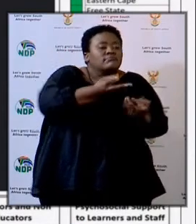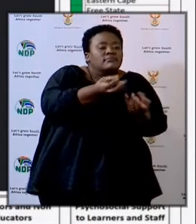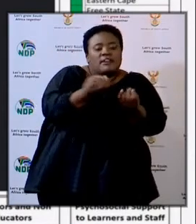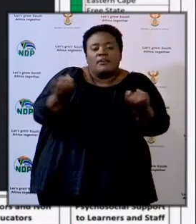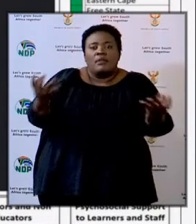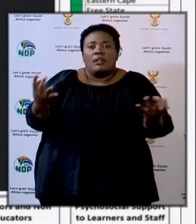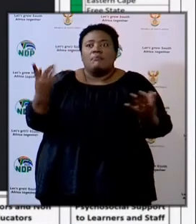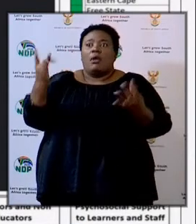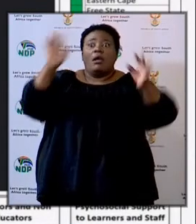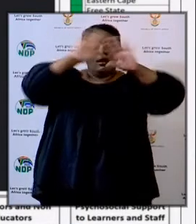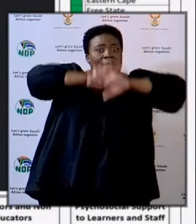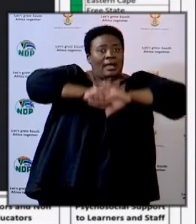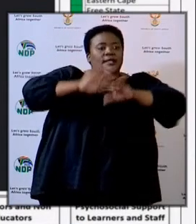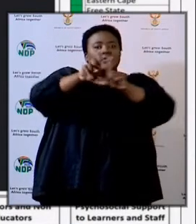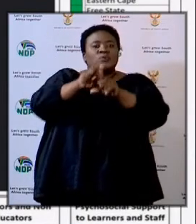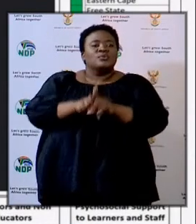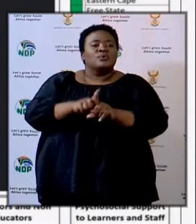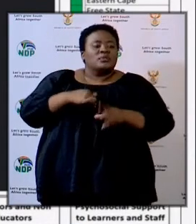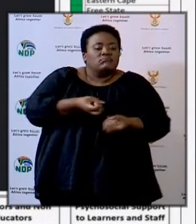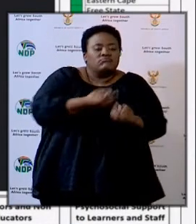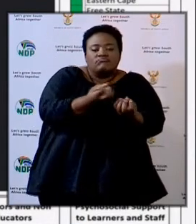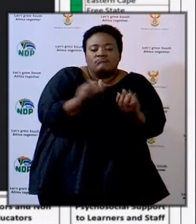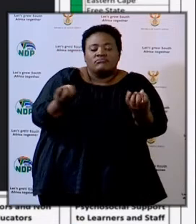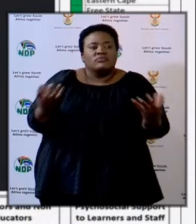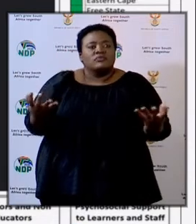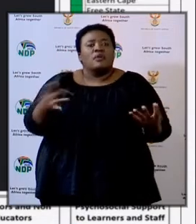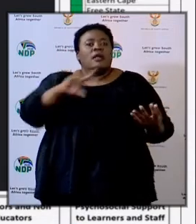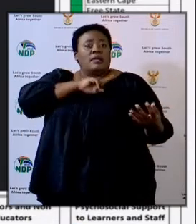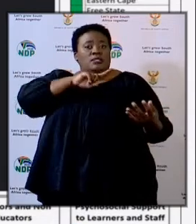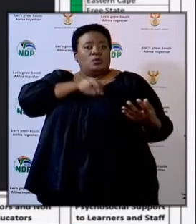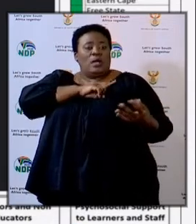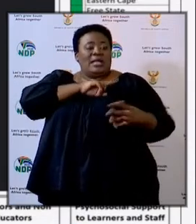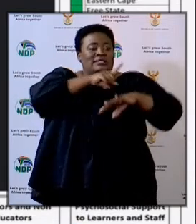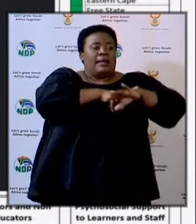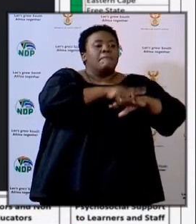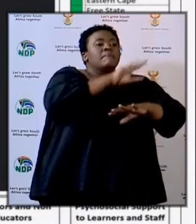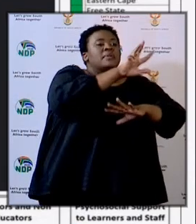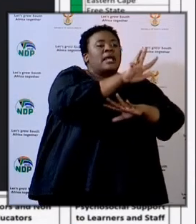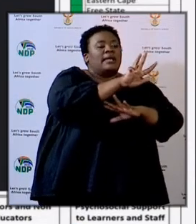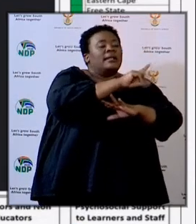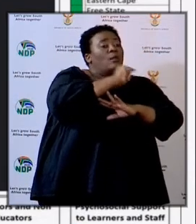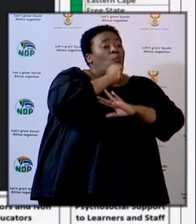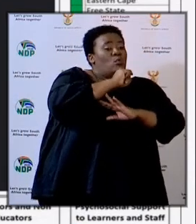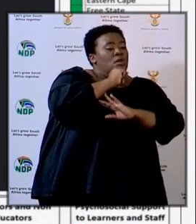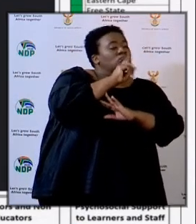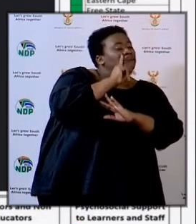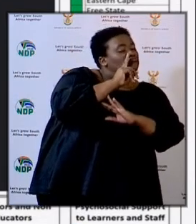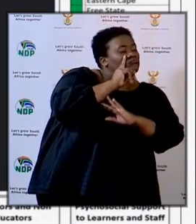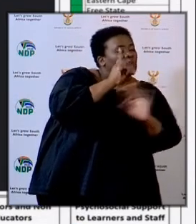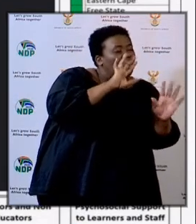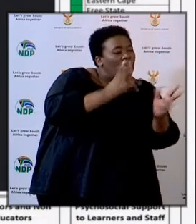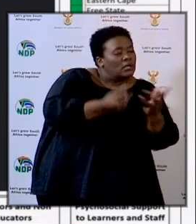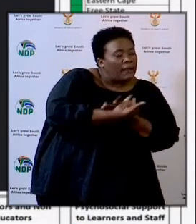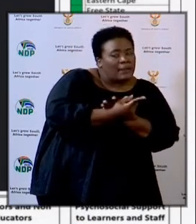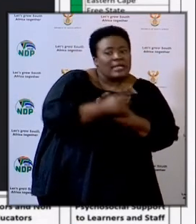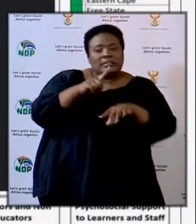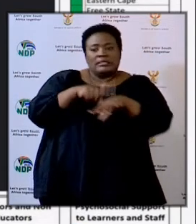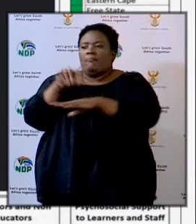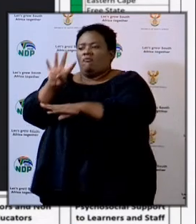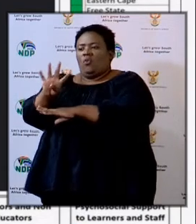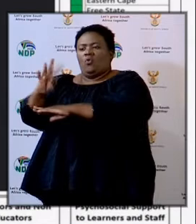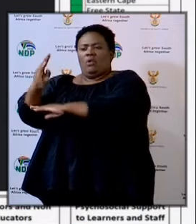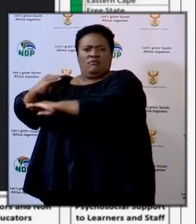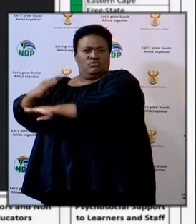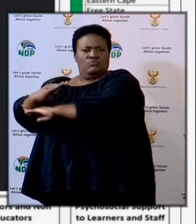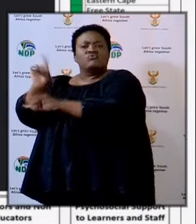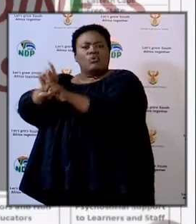happens even overnight in some areas. That's why we tally them nine o'clock in the morning. We even tally them four o'clock